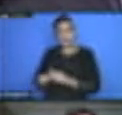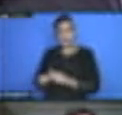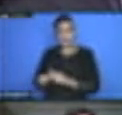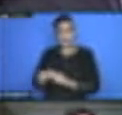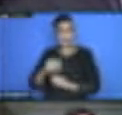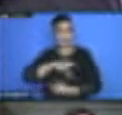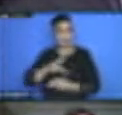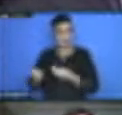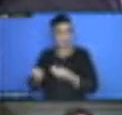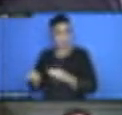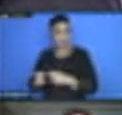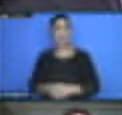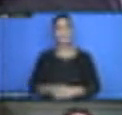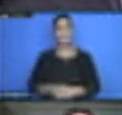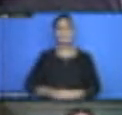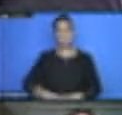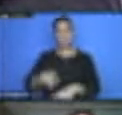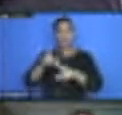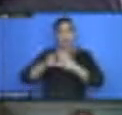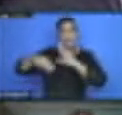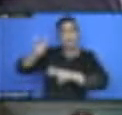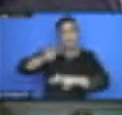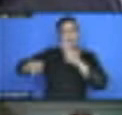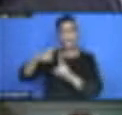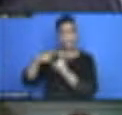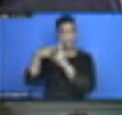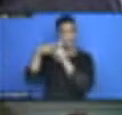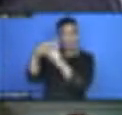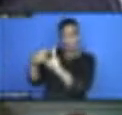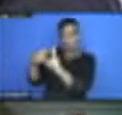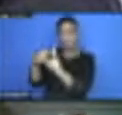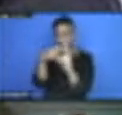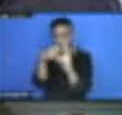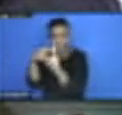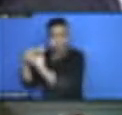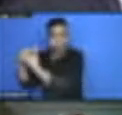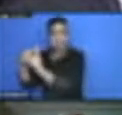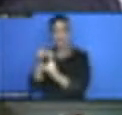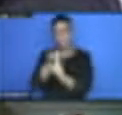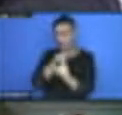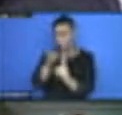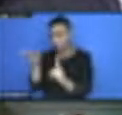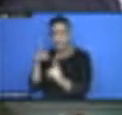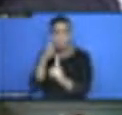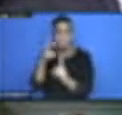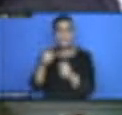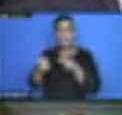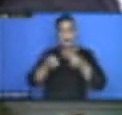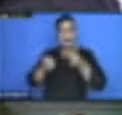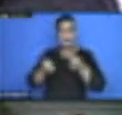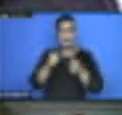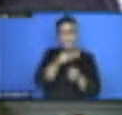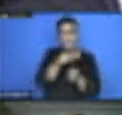Targeted review is our innovative ways of identifying specific governance issues that you then share with your